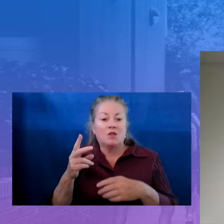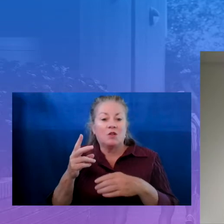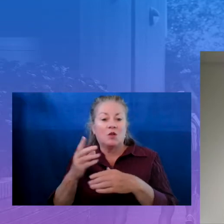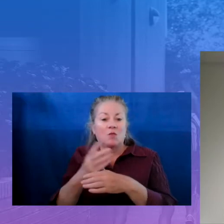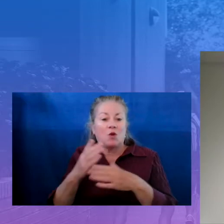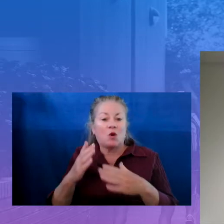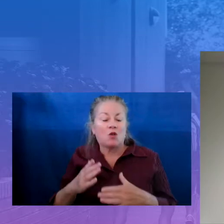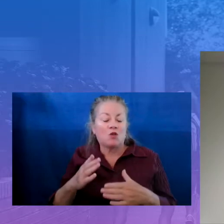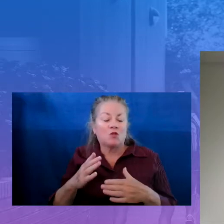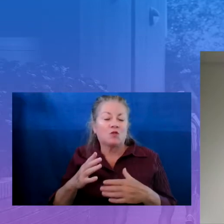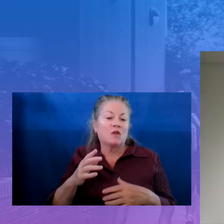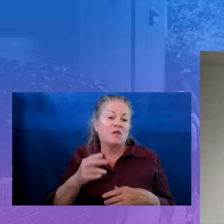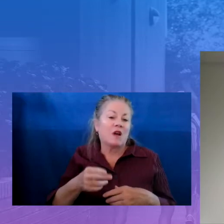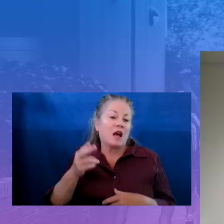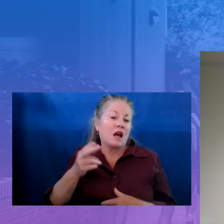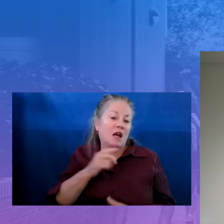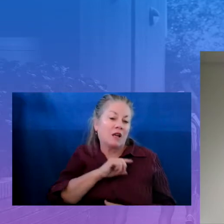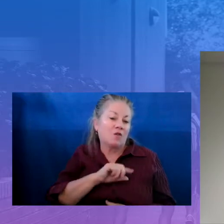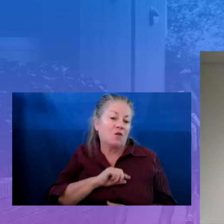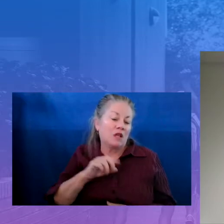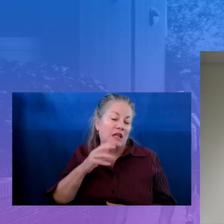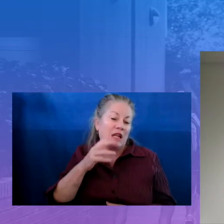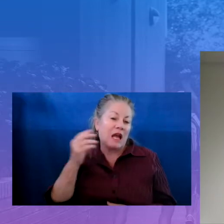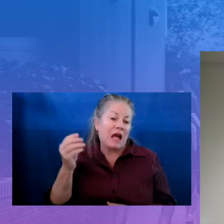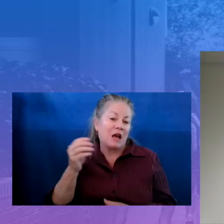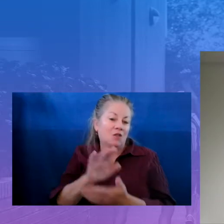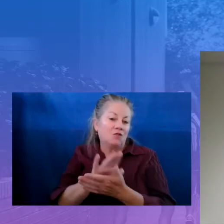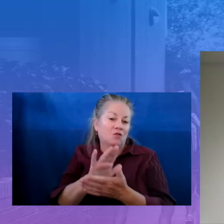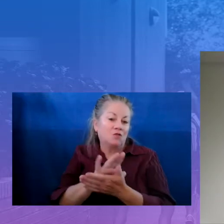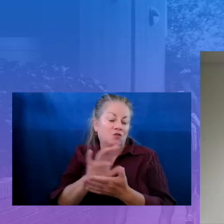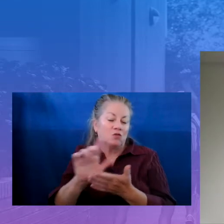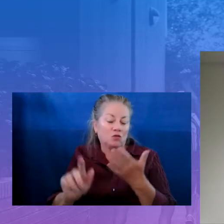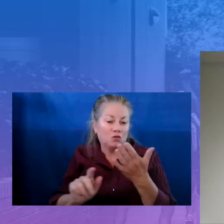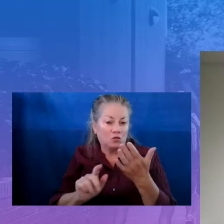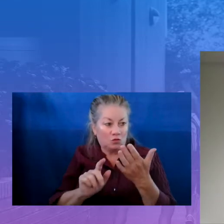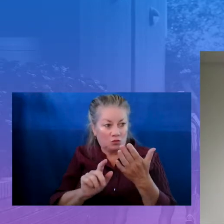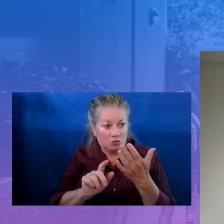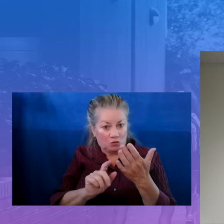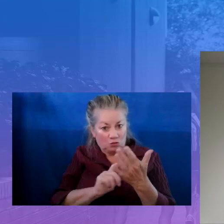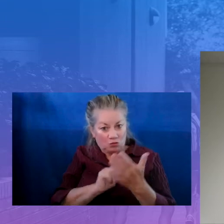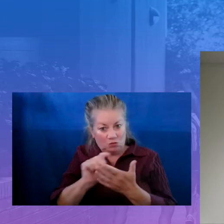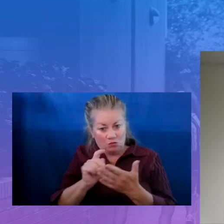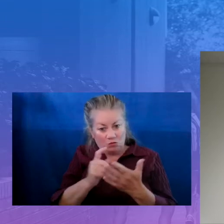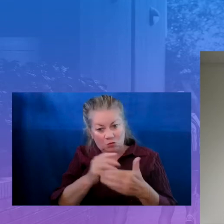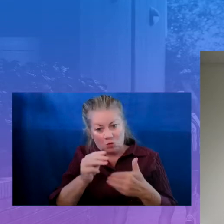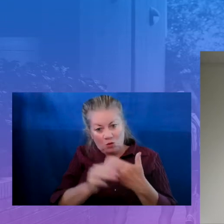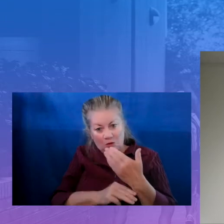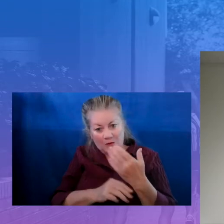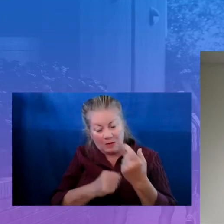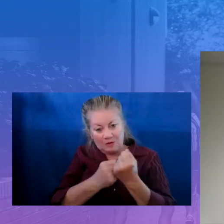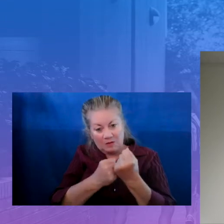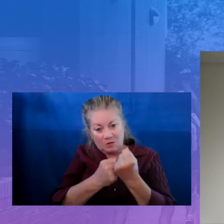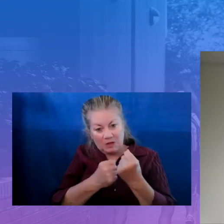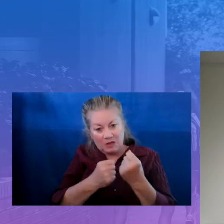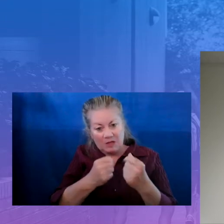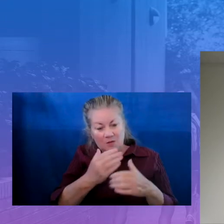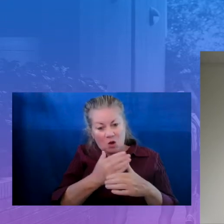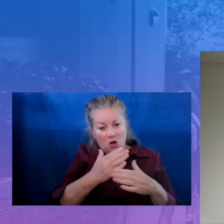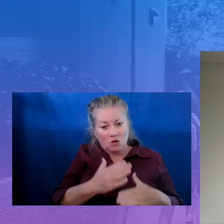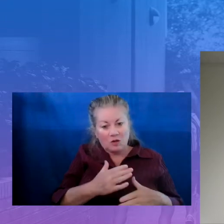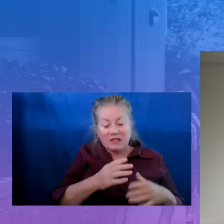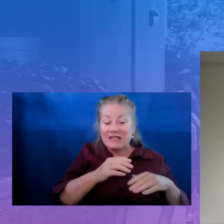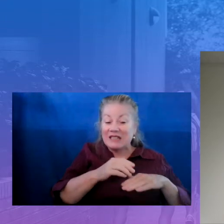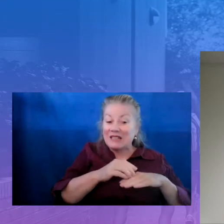programming and how we're supporting partners in both delivering that programming, but also being very